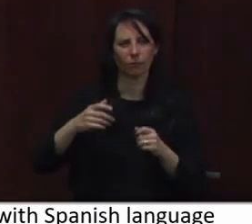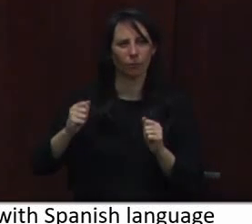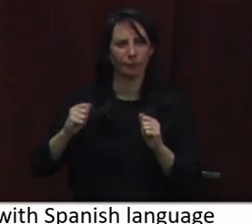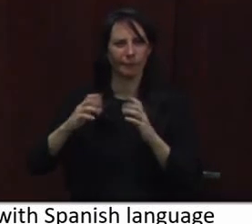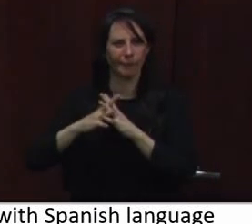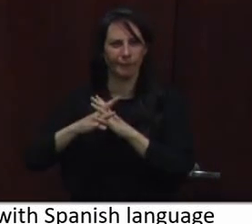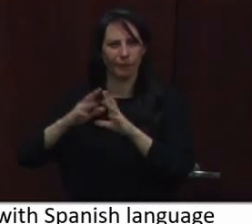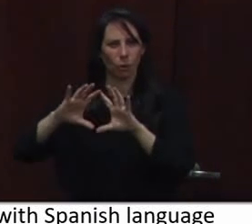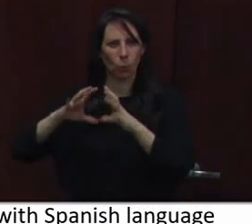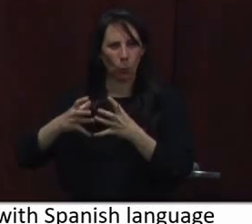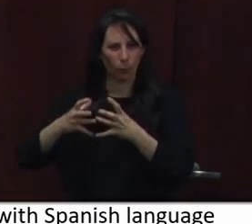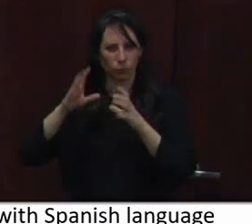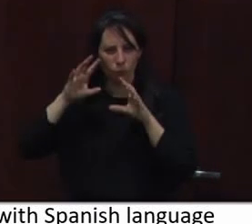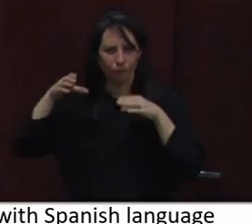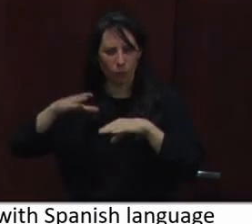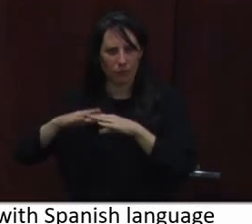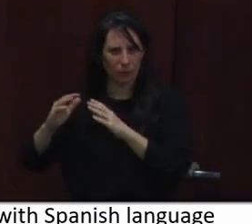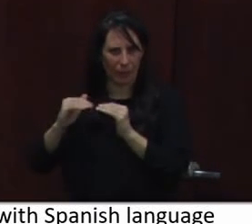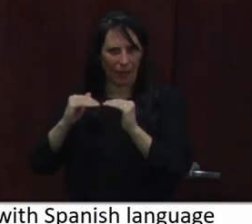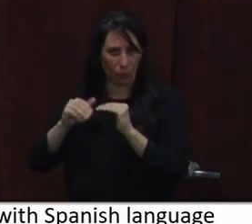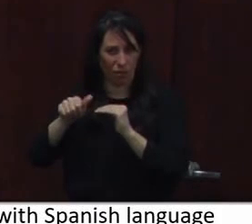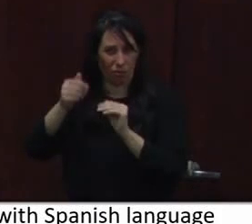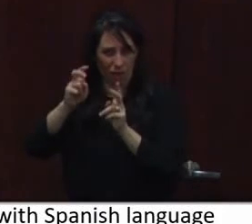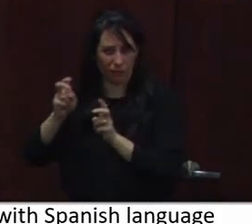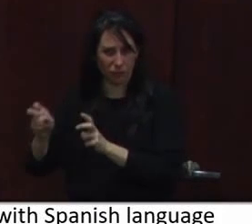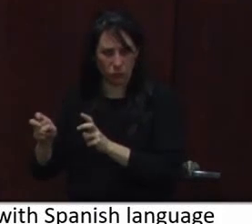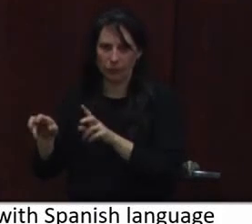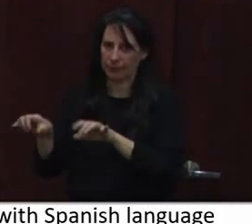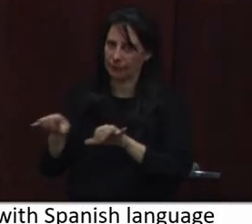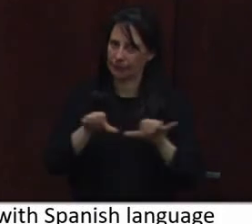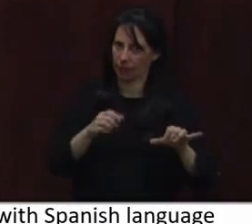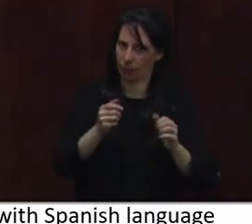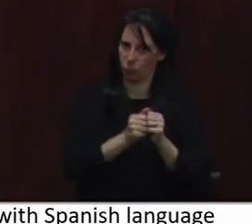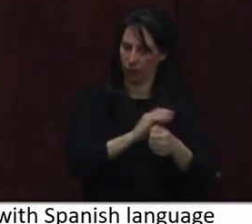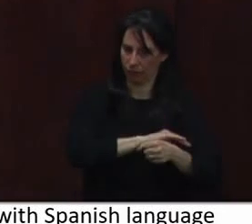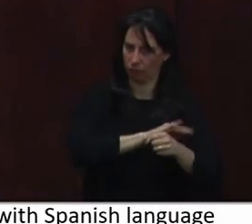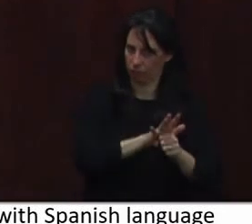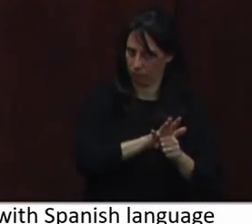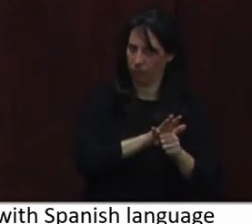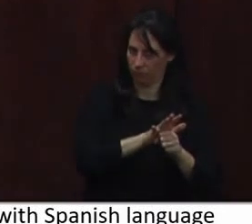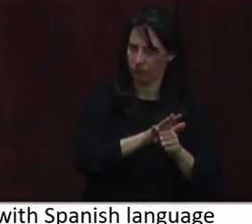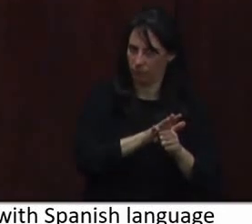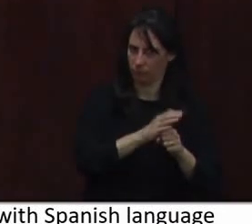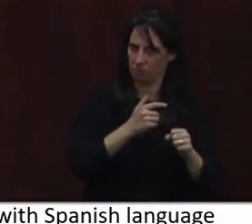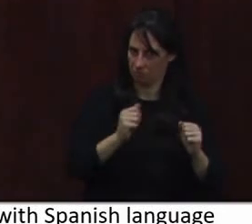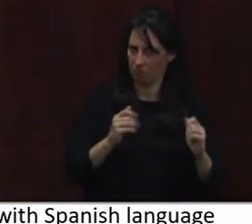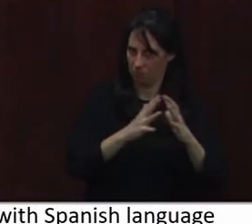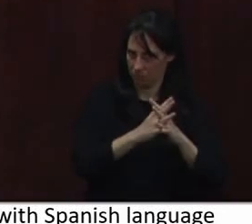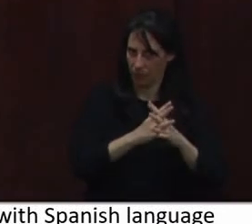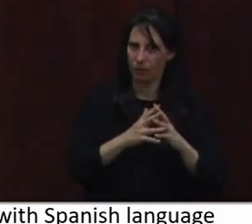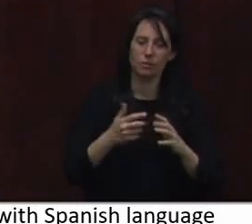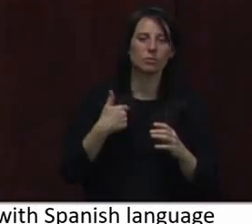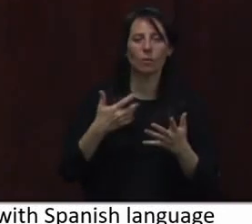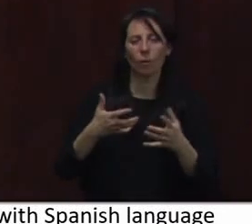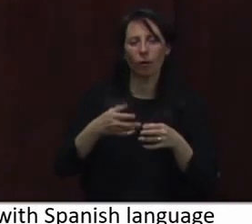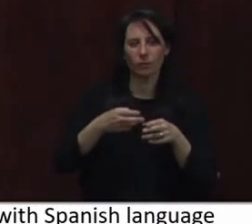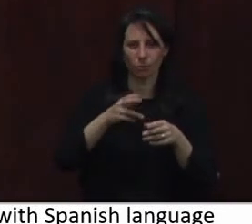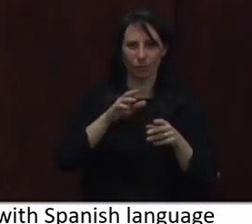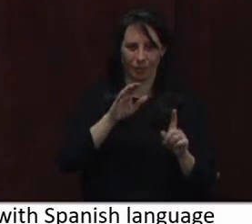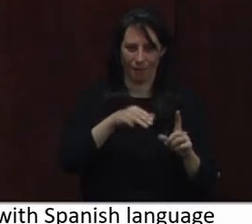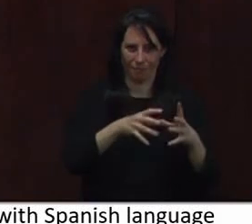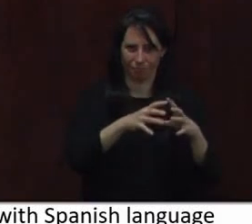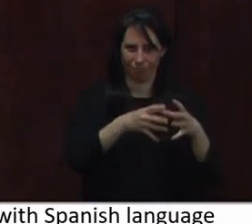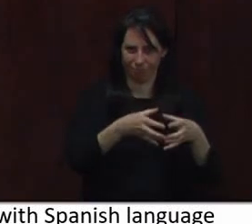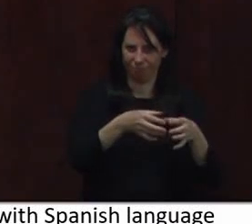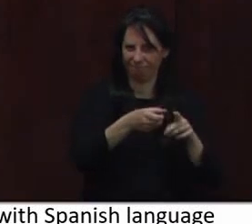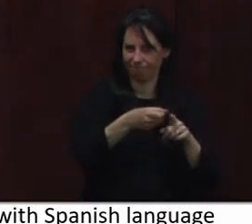so just to give you high-level from a foundational or at least internal, we have